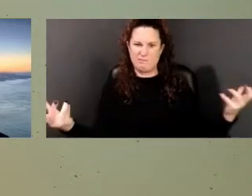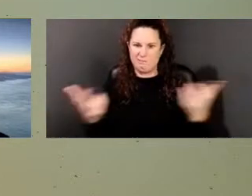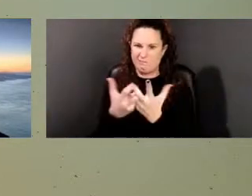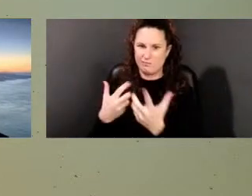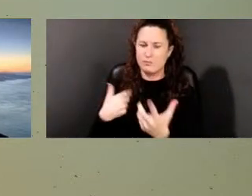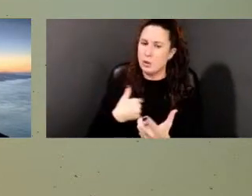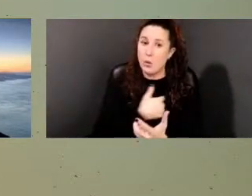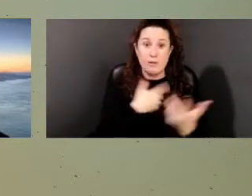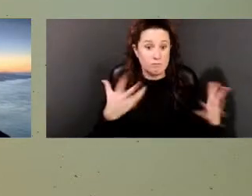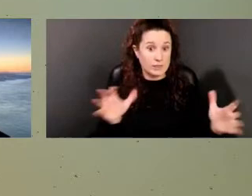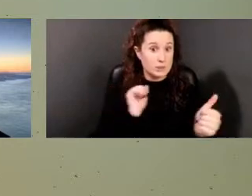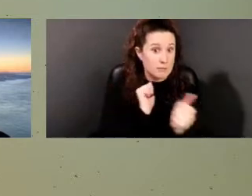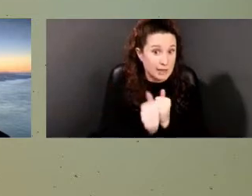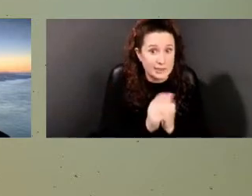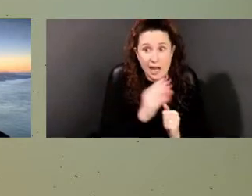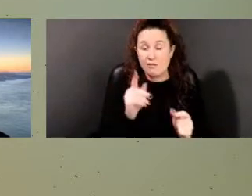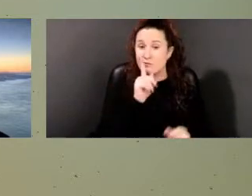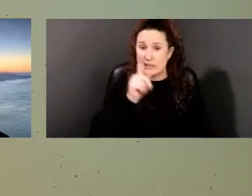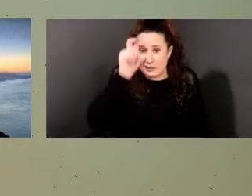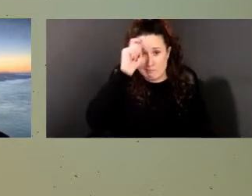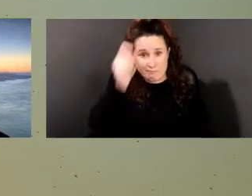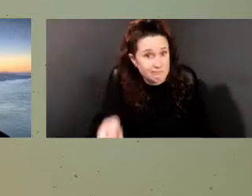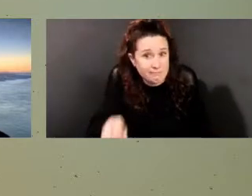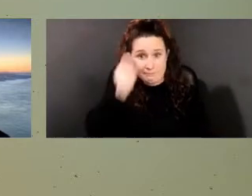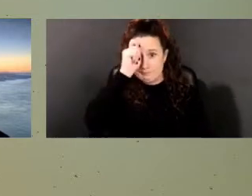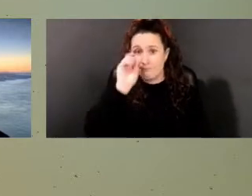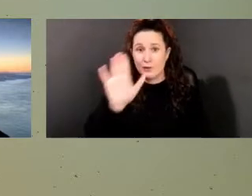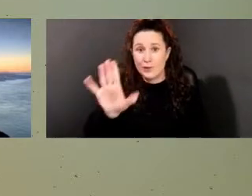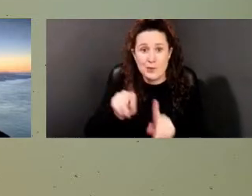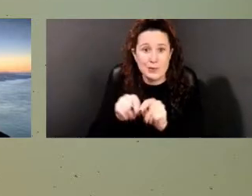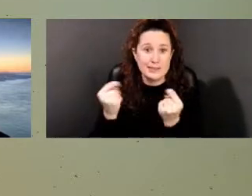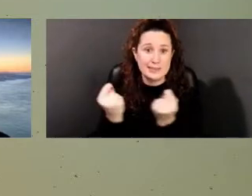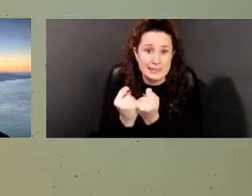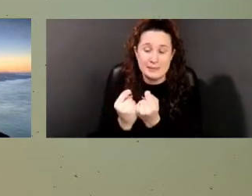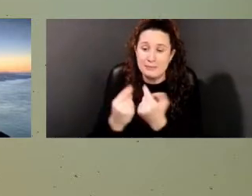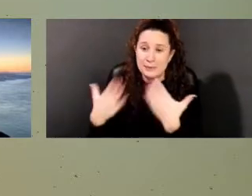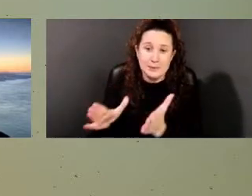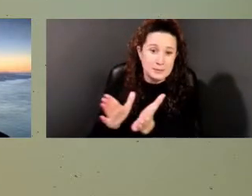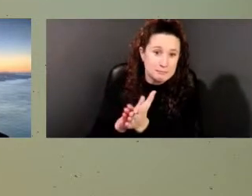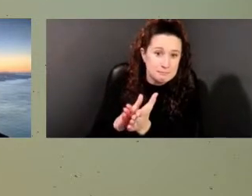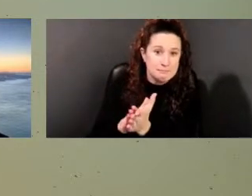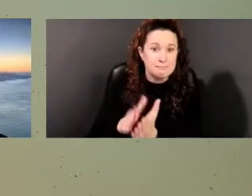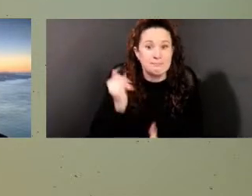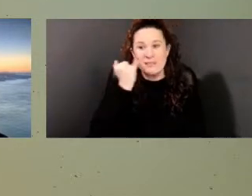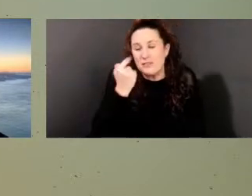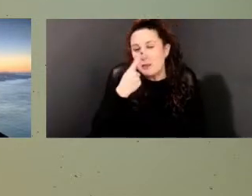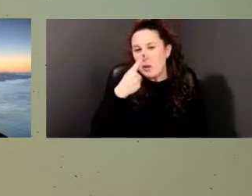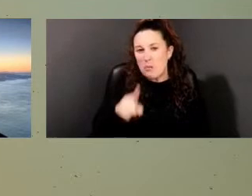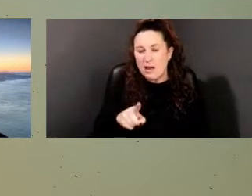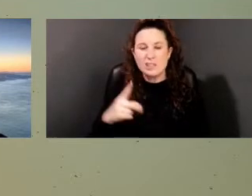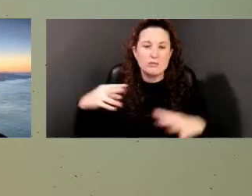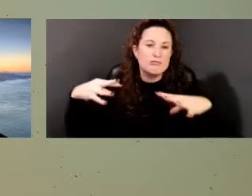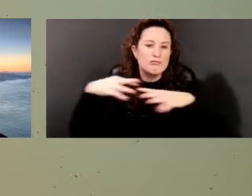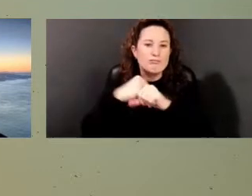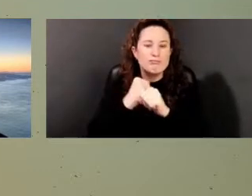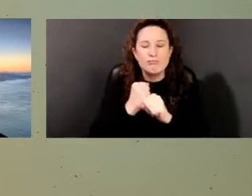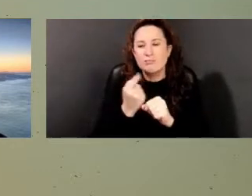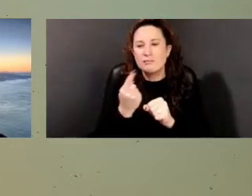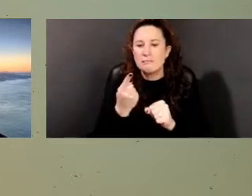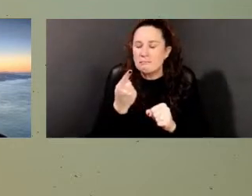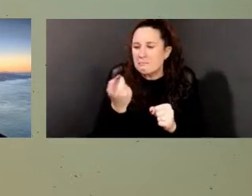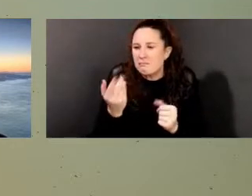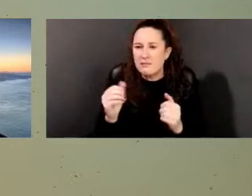hats off to your team there. If you could just give us a sentence or two about how long it took